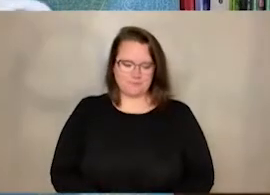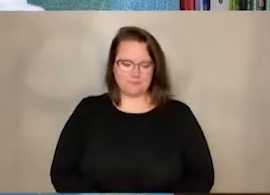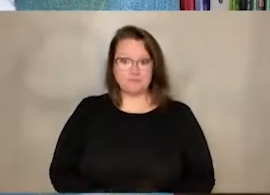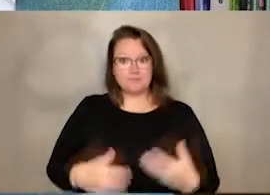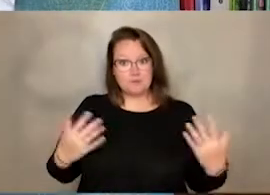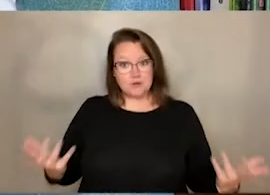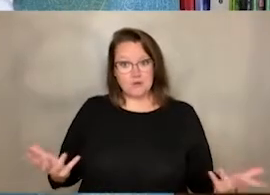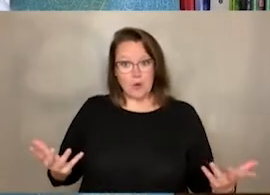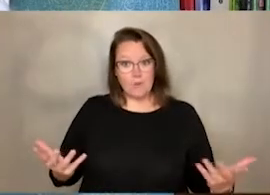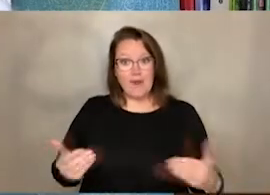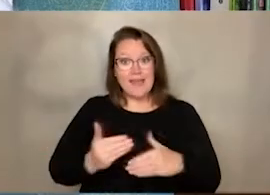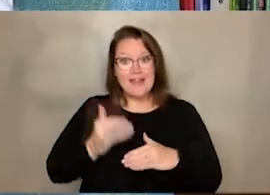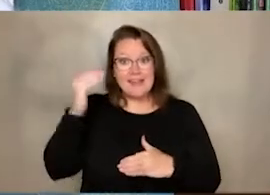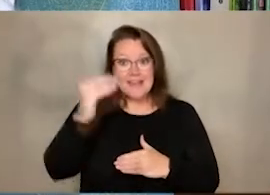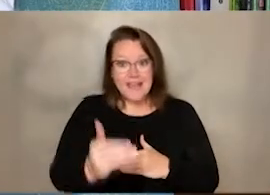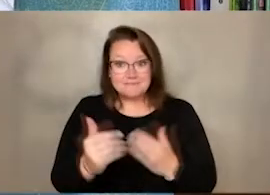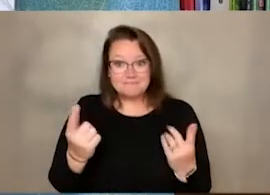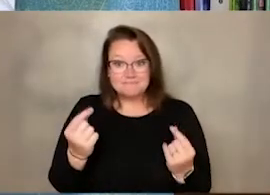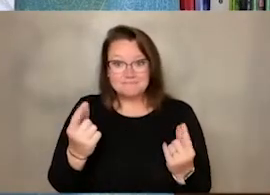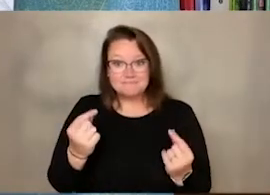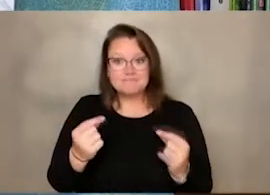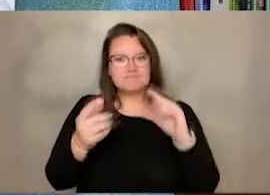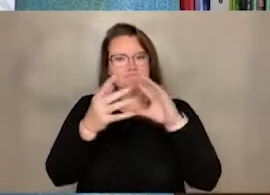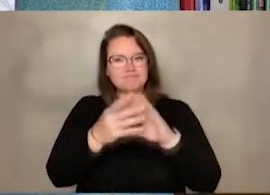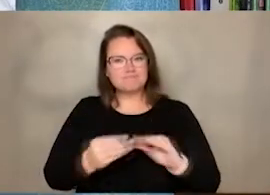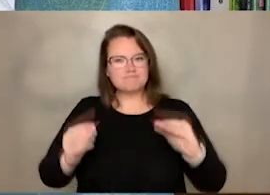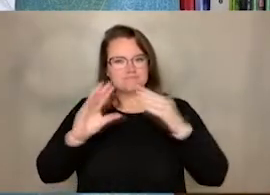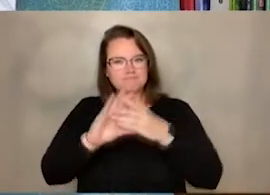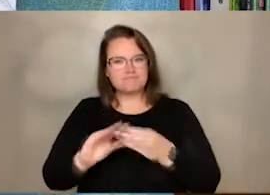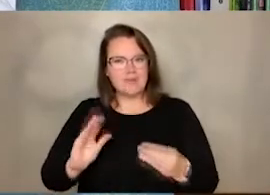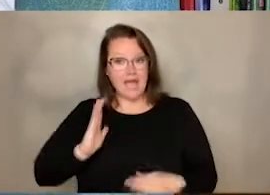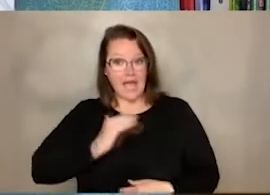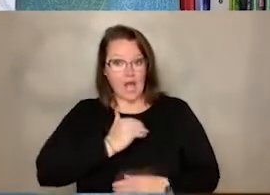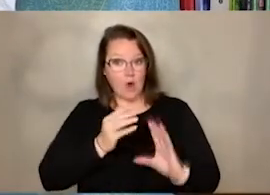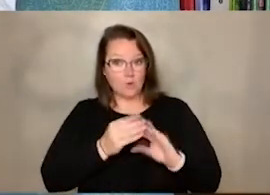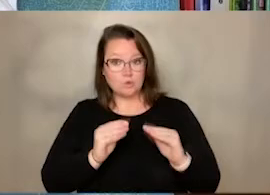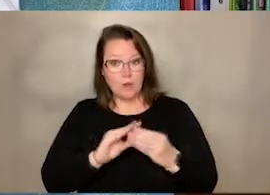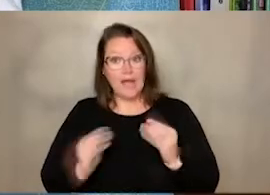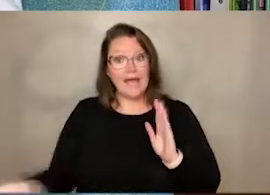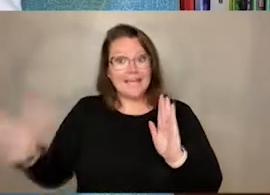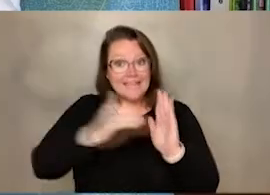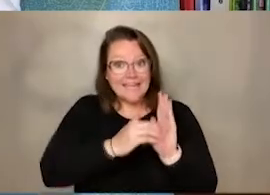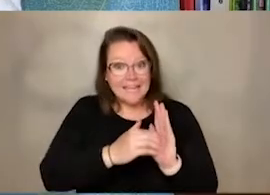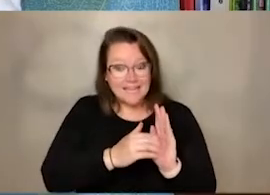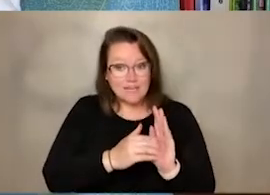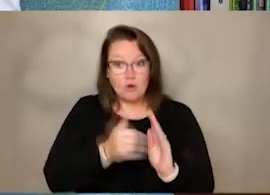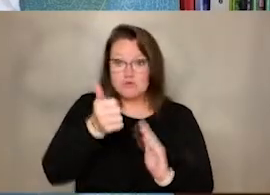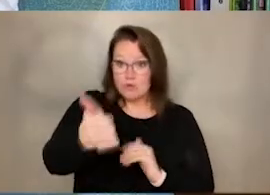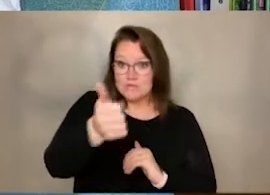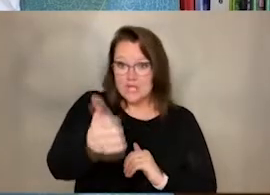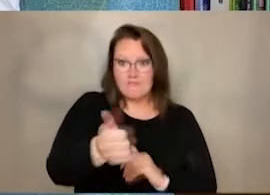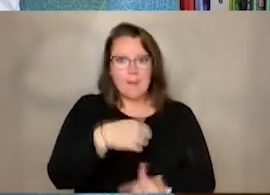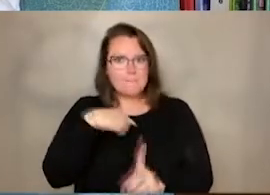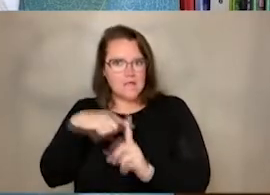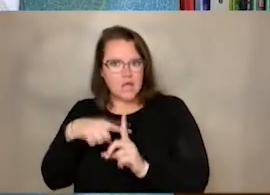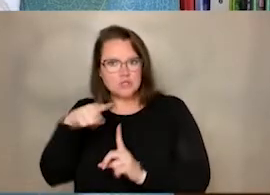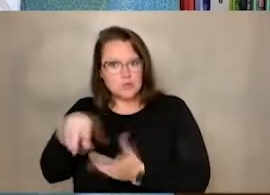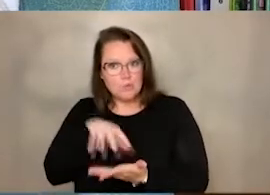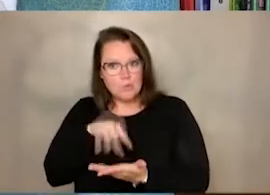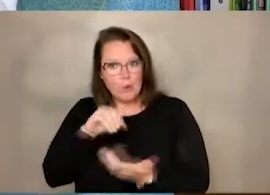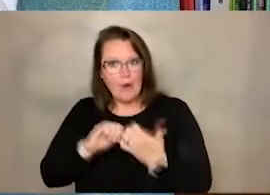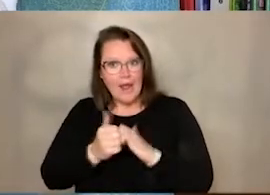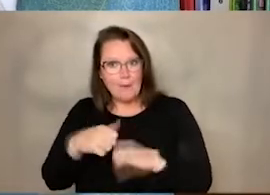So next up, we're going to work on retelling our story. And you're going to even learn how to make a time capsule at home, right where you are.